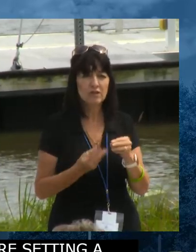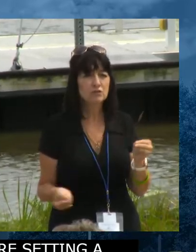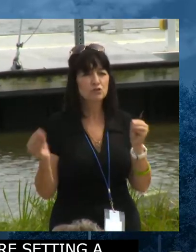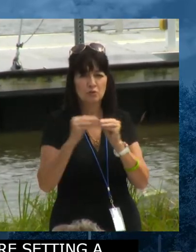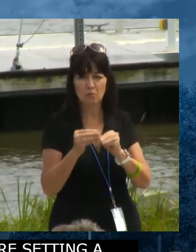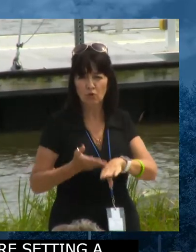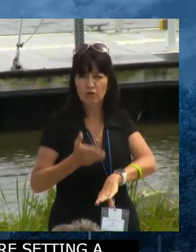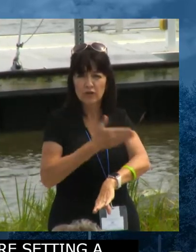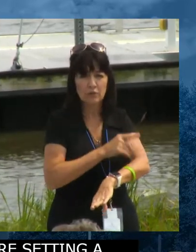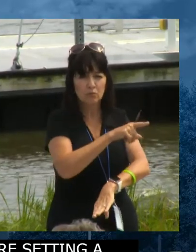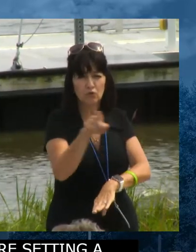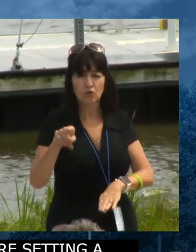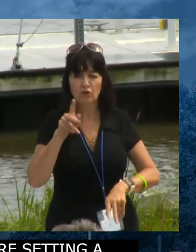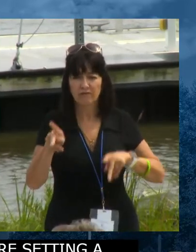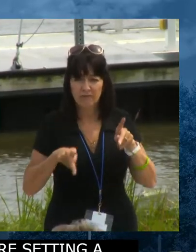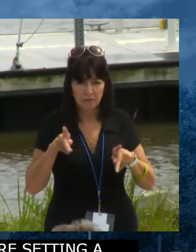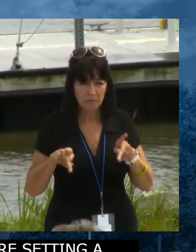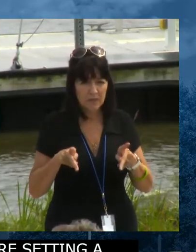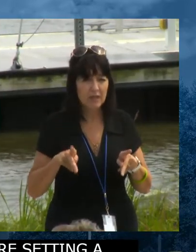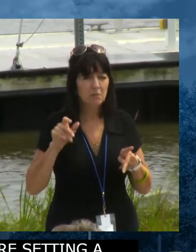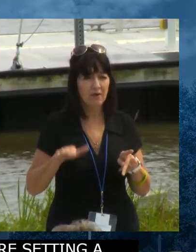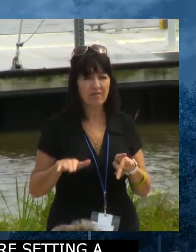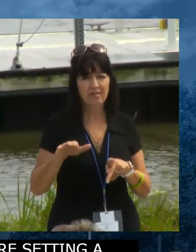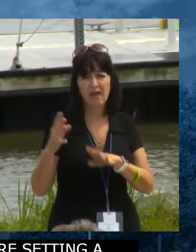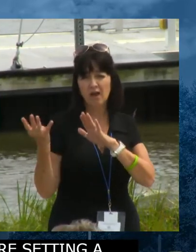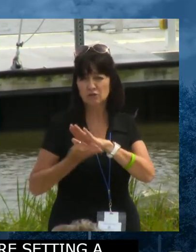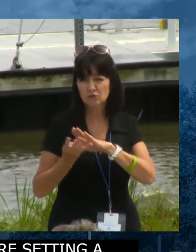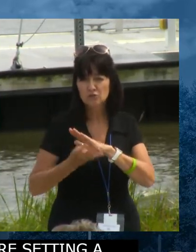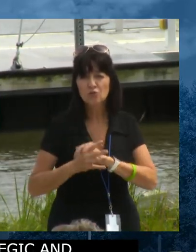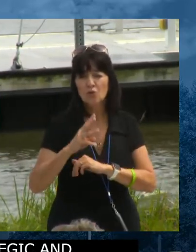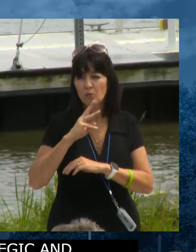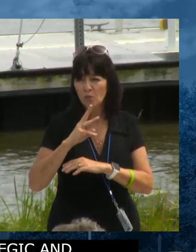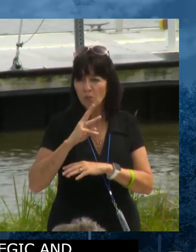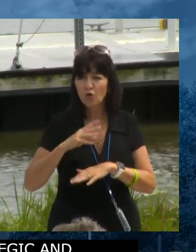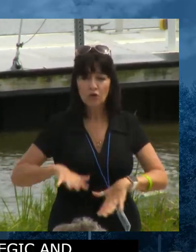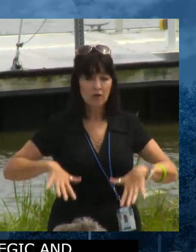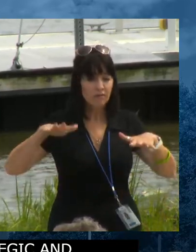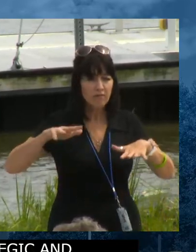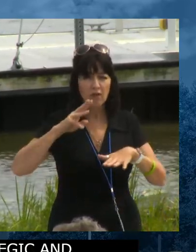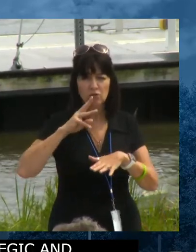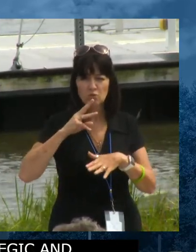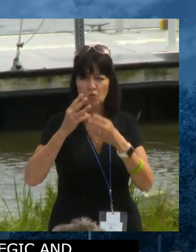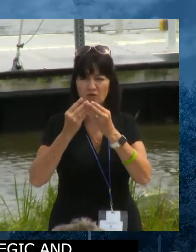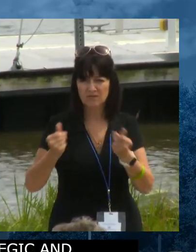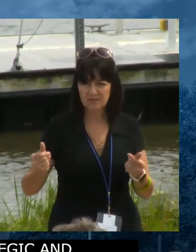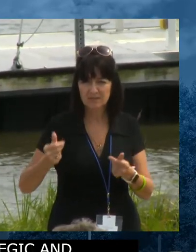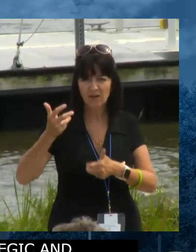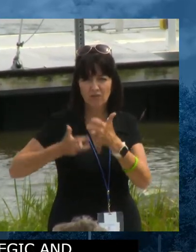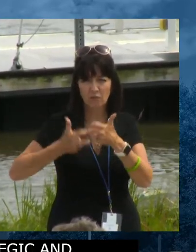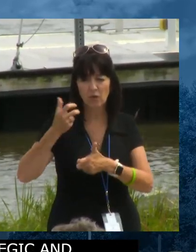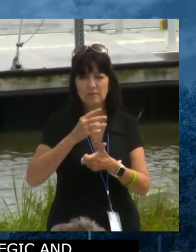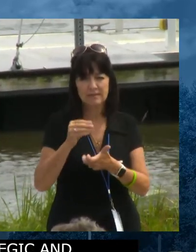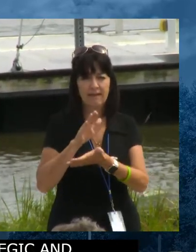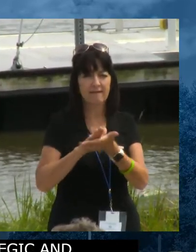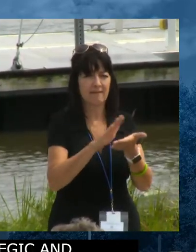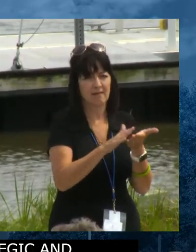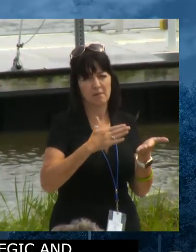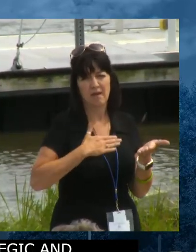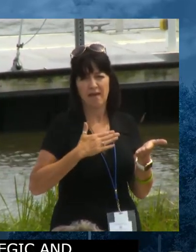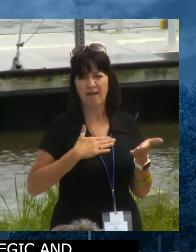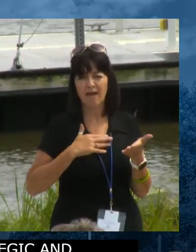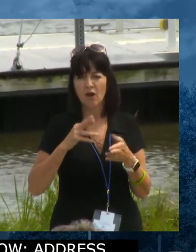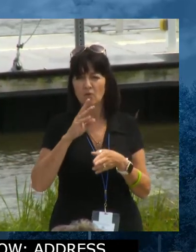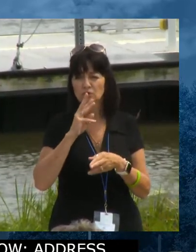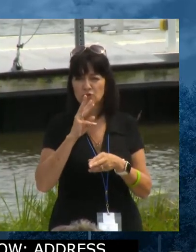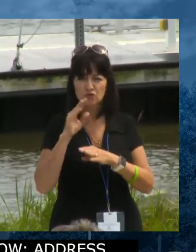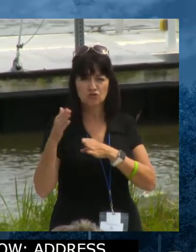flooding, rising water, storm water abatement, and wastewater needs, and help clean up our streams and waterways. Probably one of the